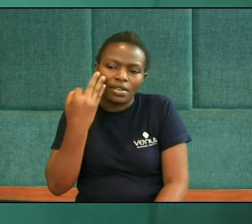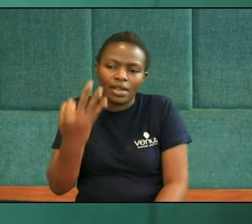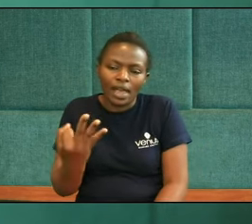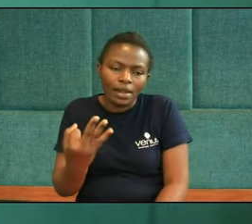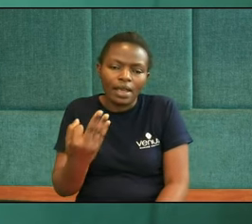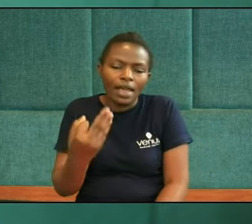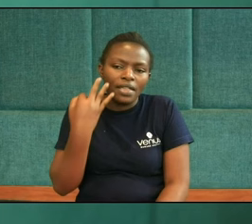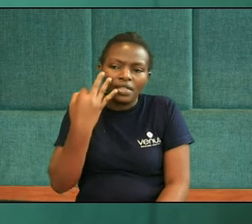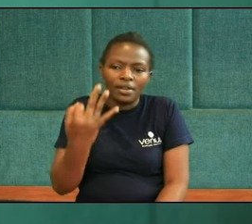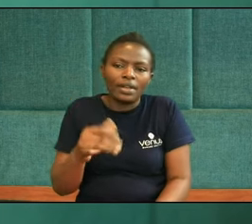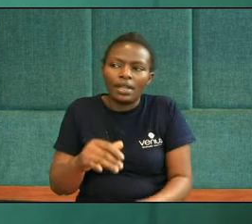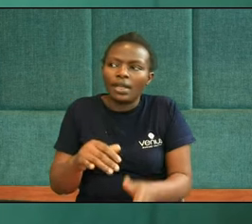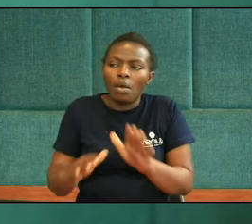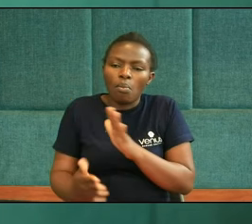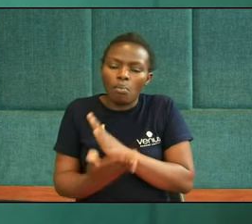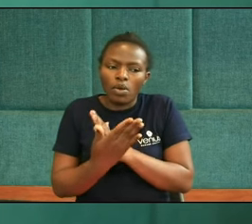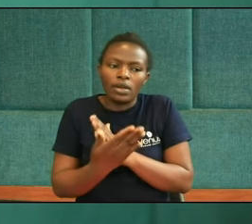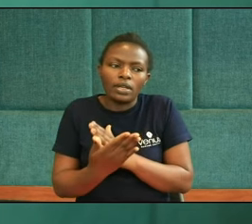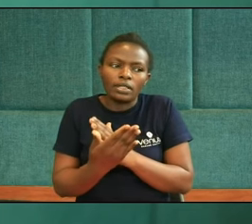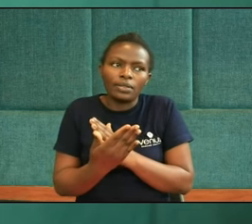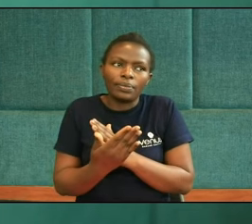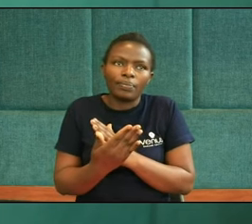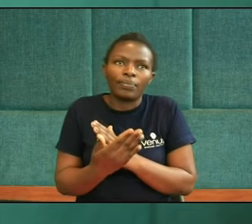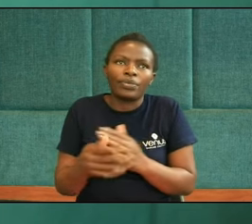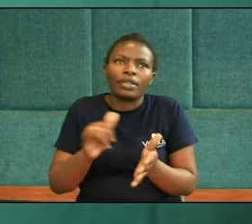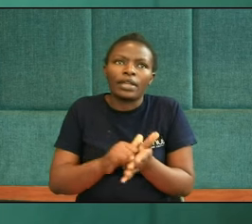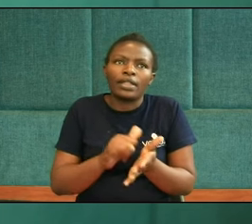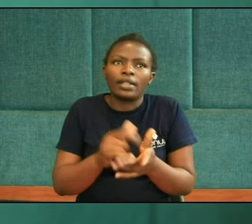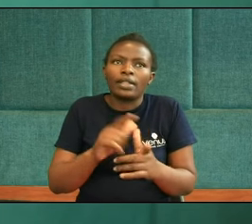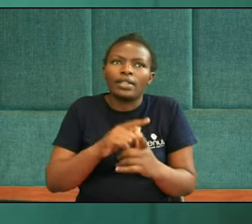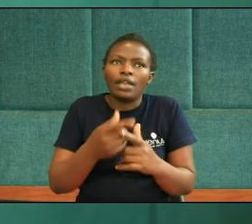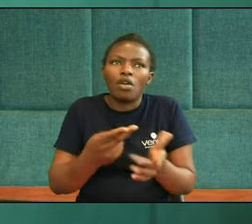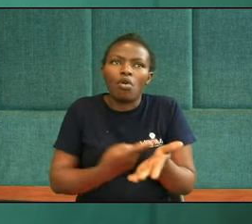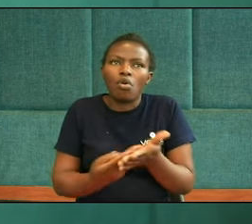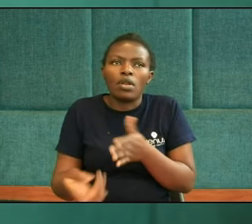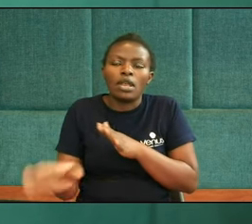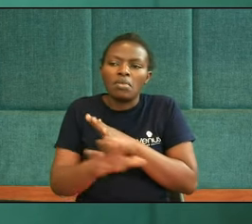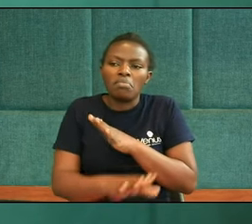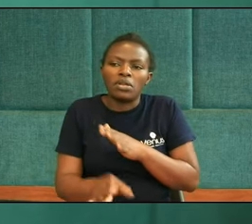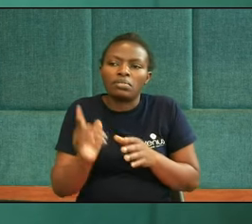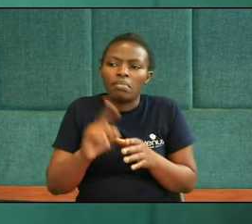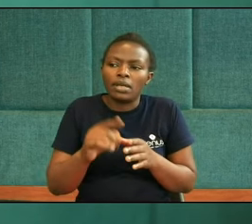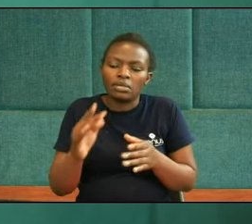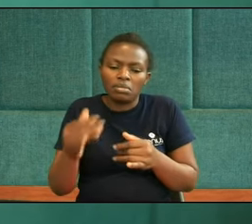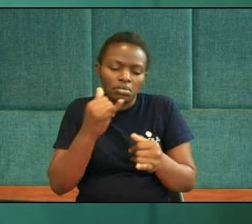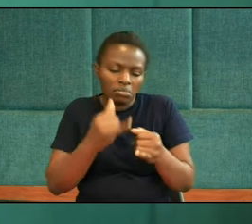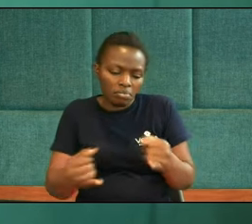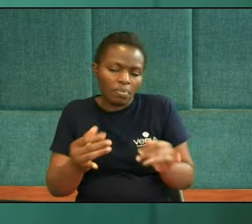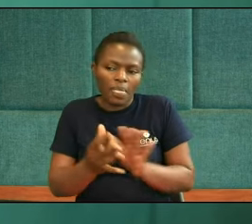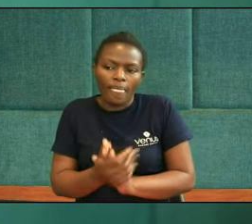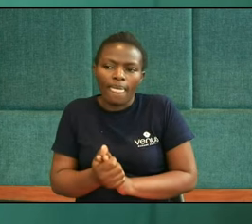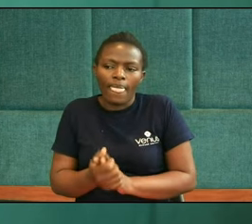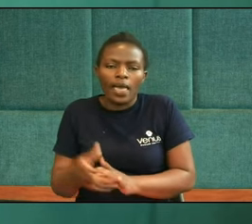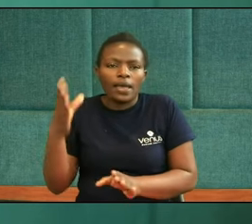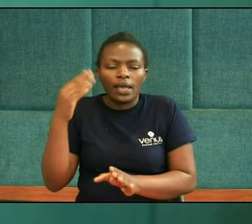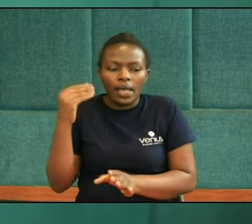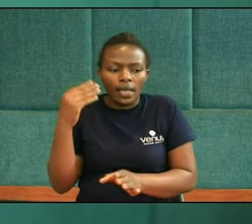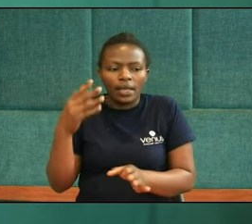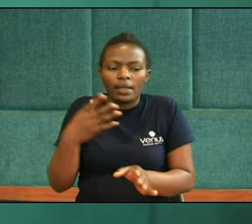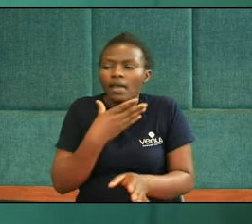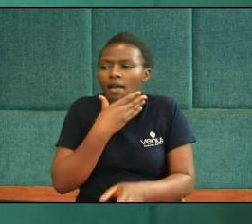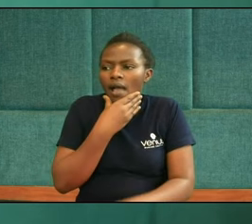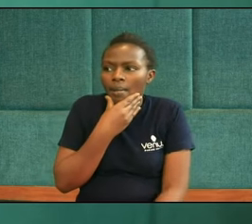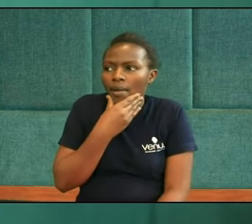mornings Then the sanctuary will be reconciliated And I heard a